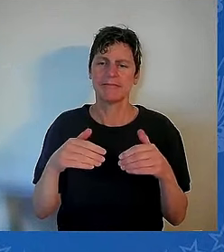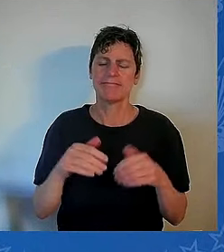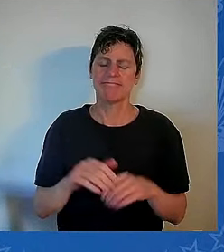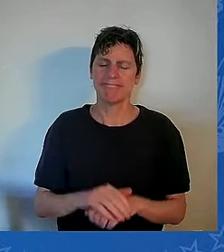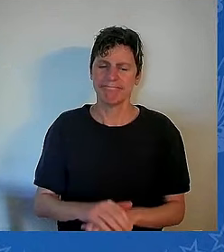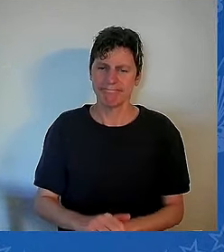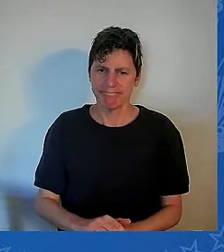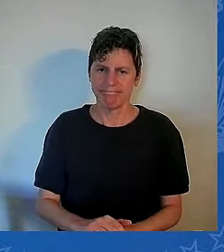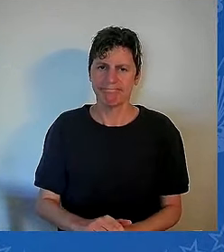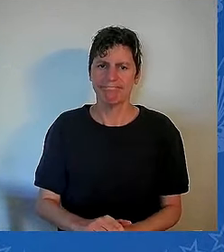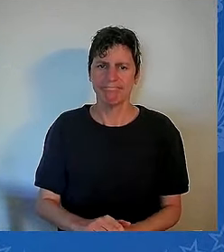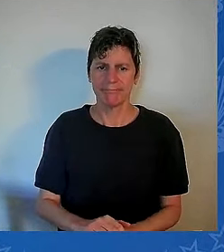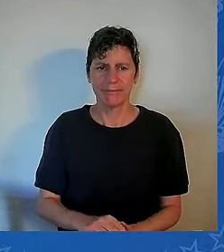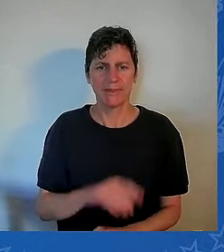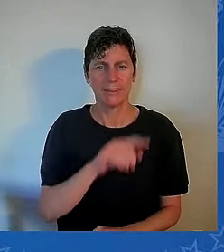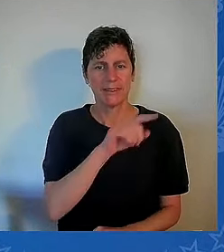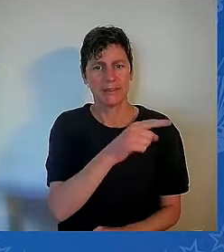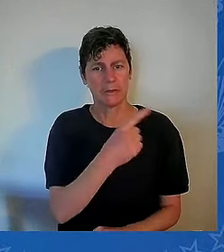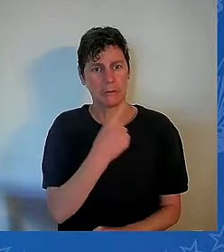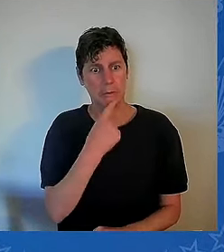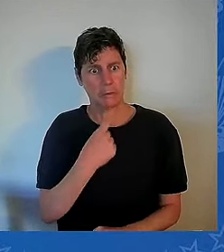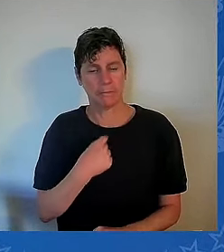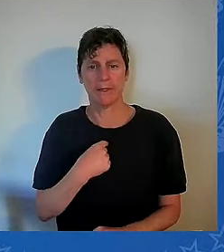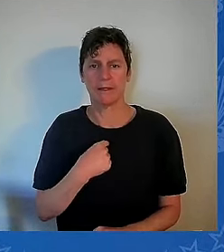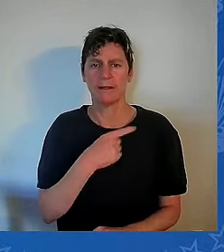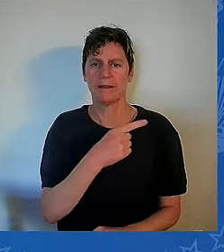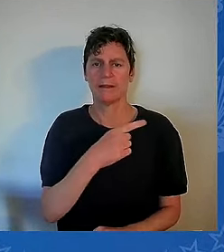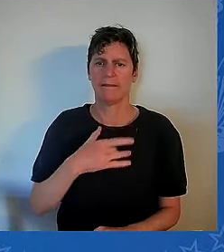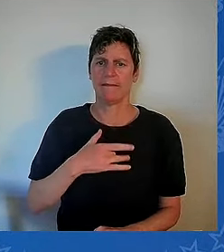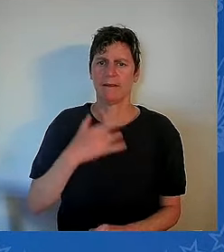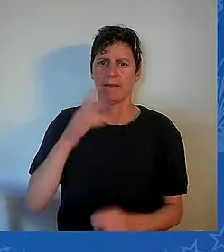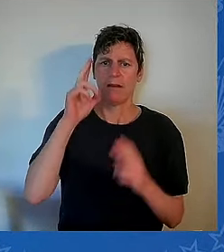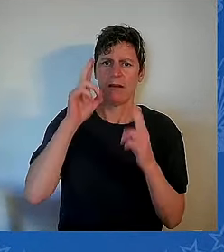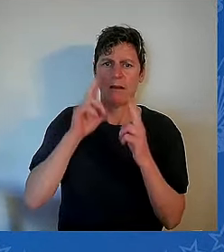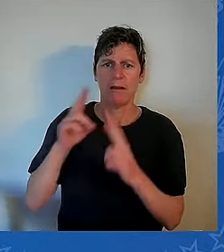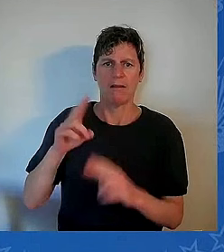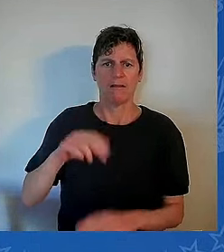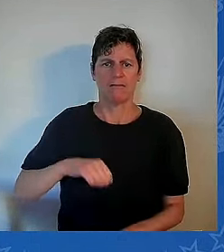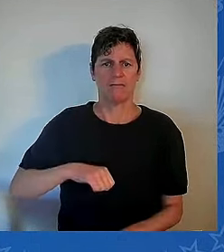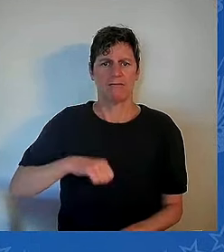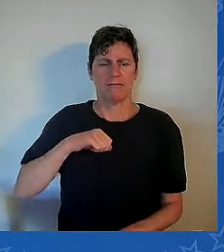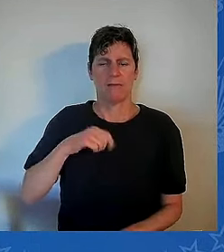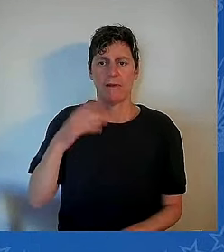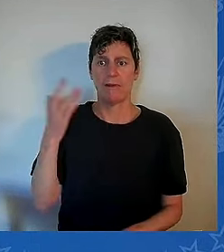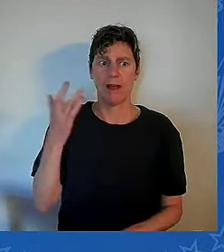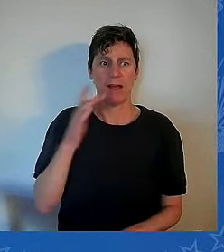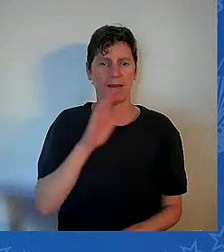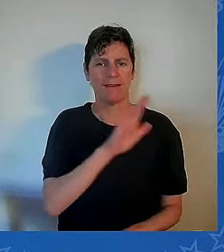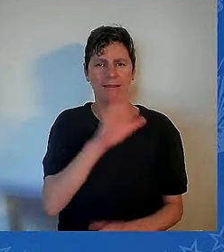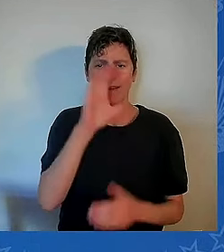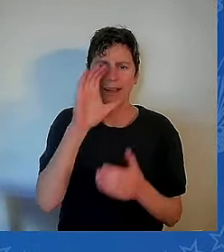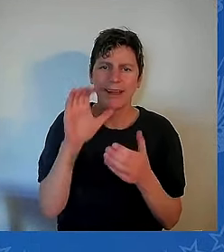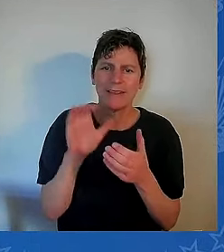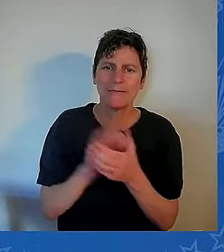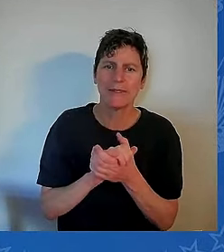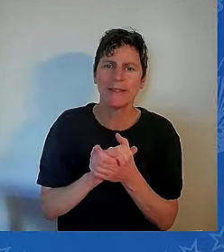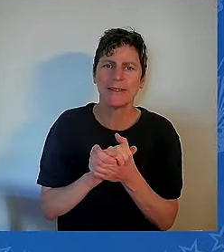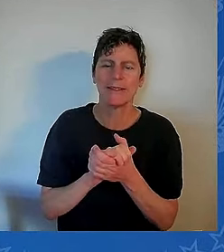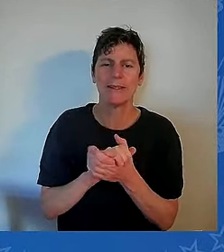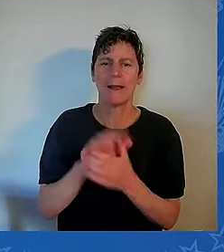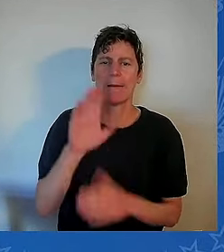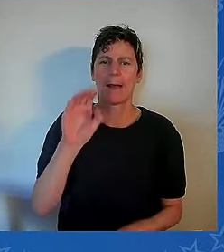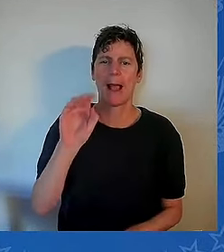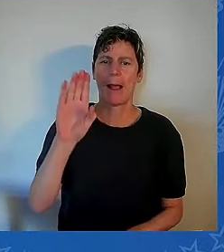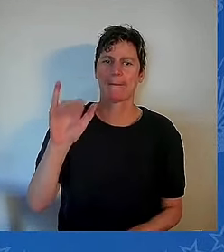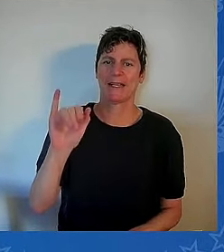Office. I had only two political heroes in my life, Dr. King and Bobby Kennedy. Not a